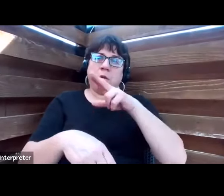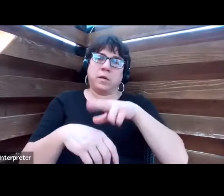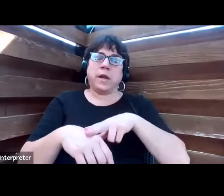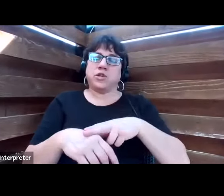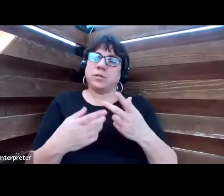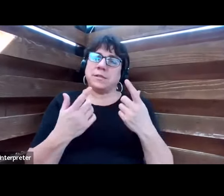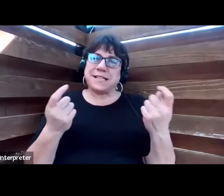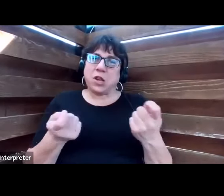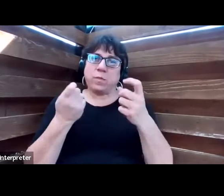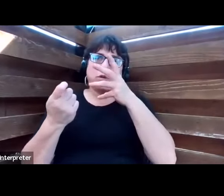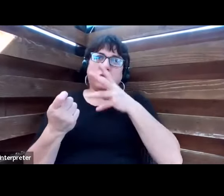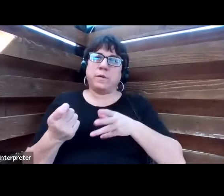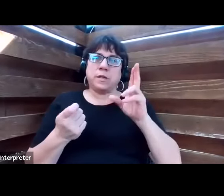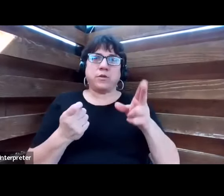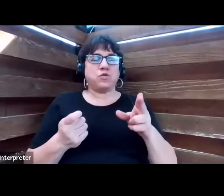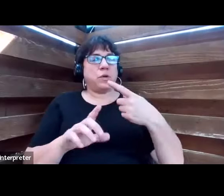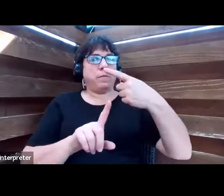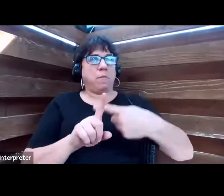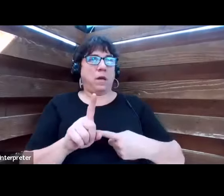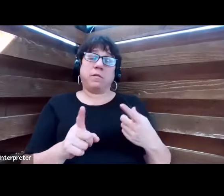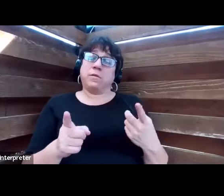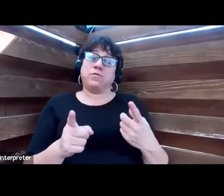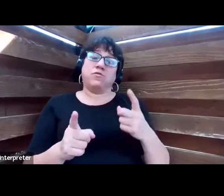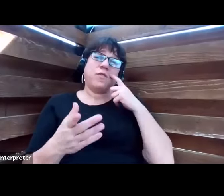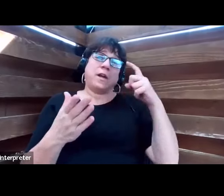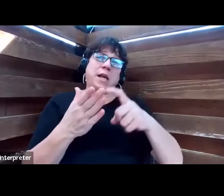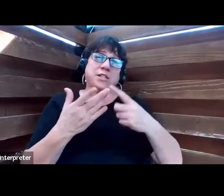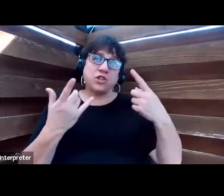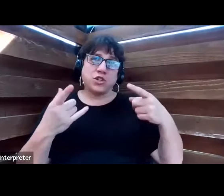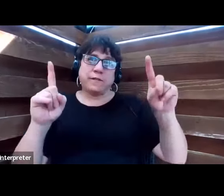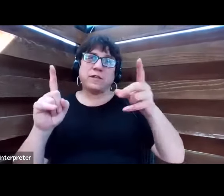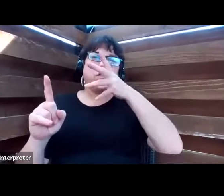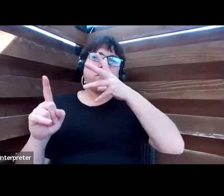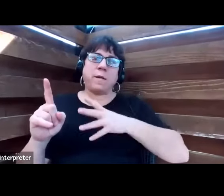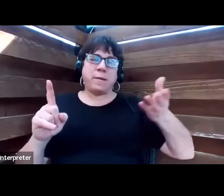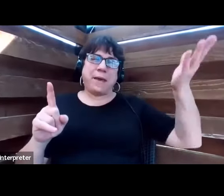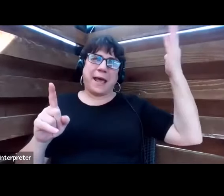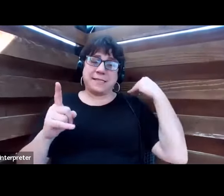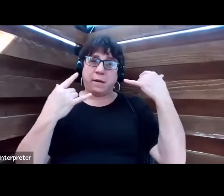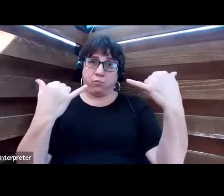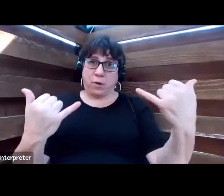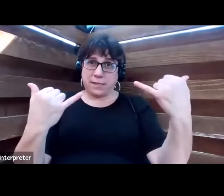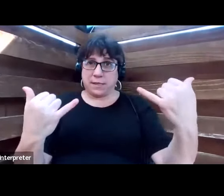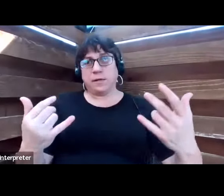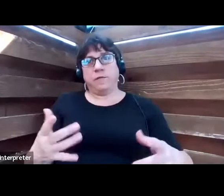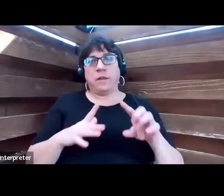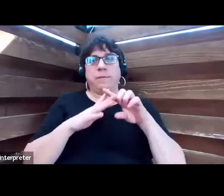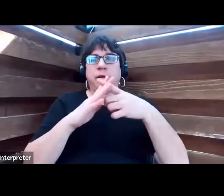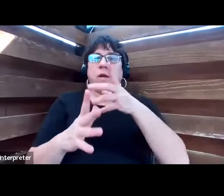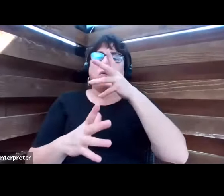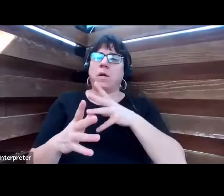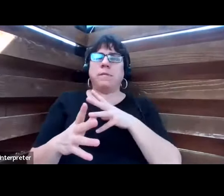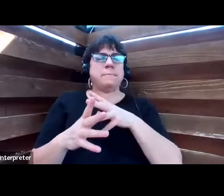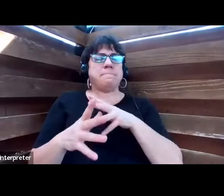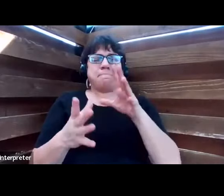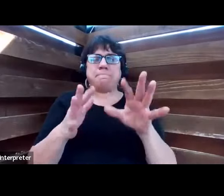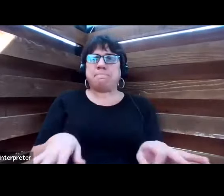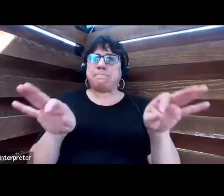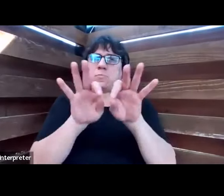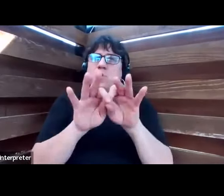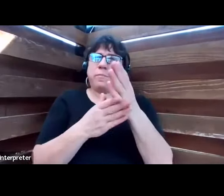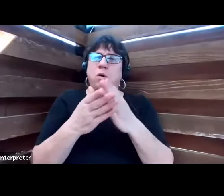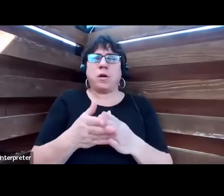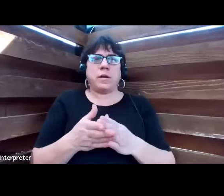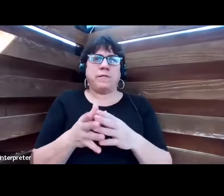the achievements of women past and present in the United States. From the beginning, women have been an integral part of American